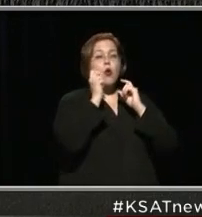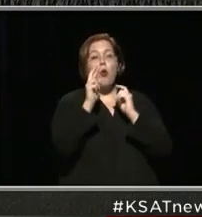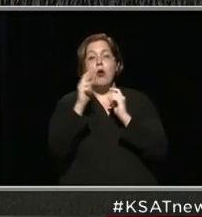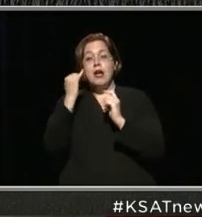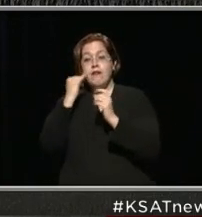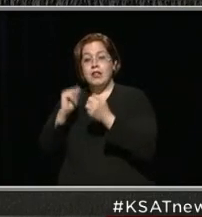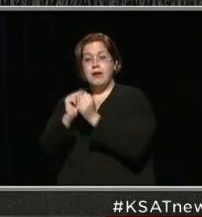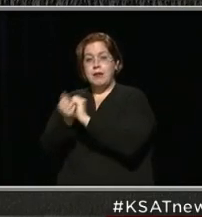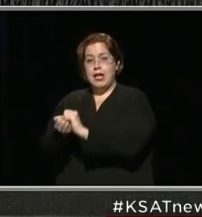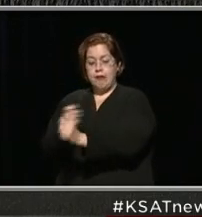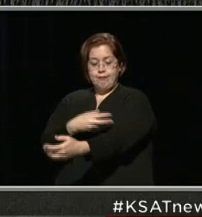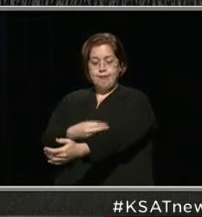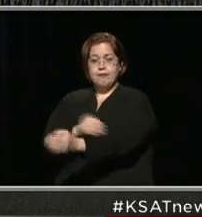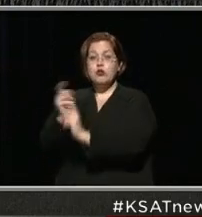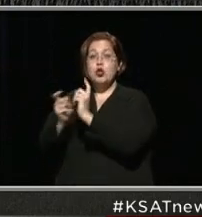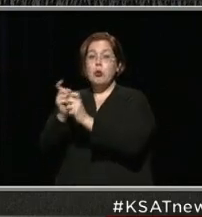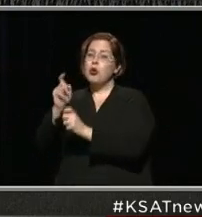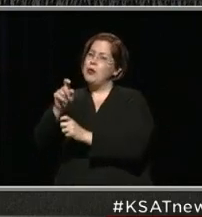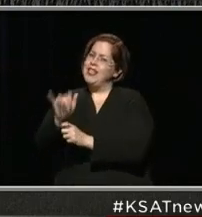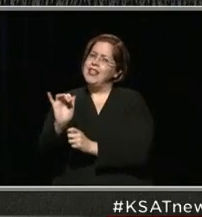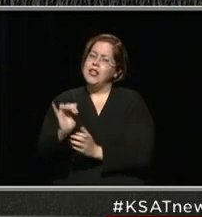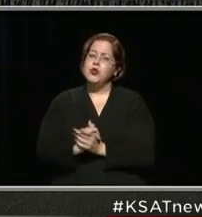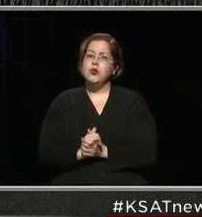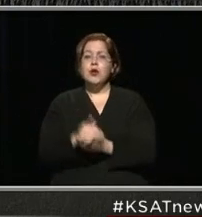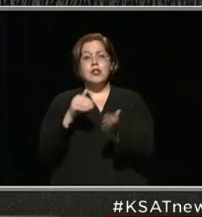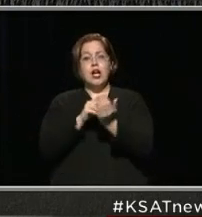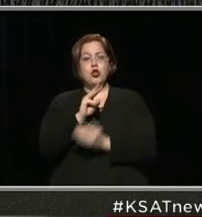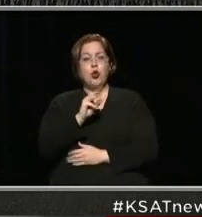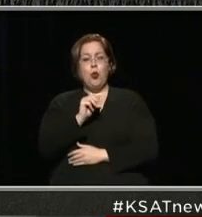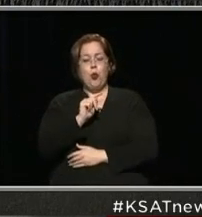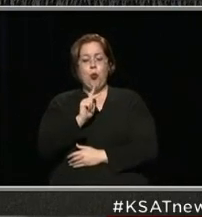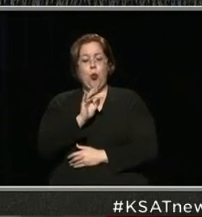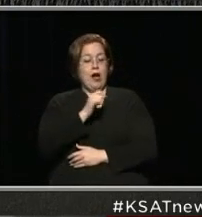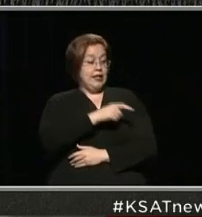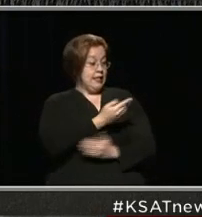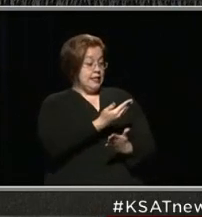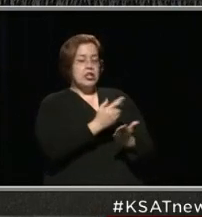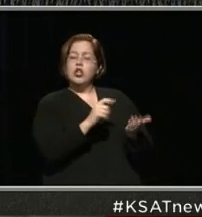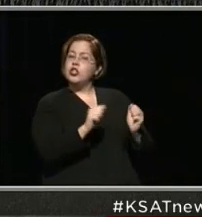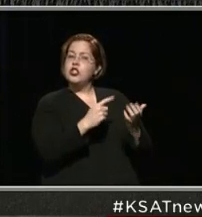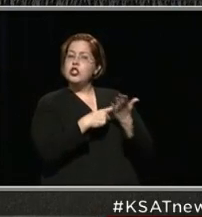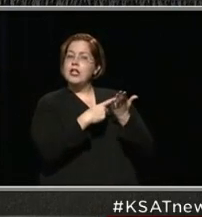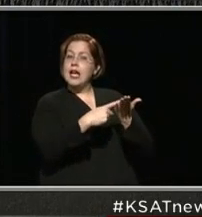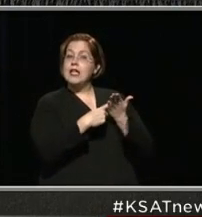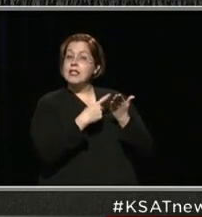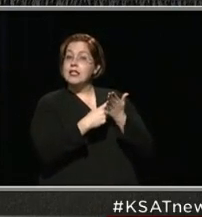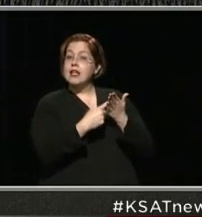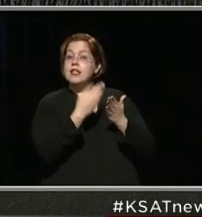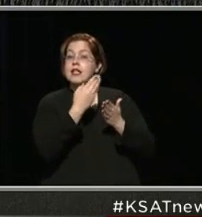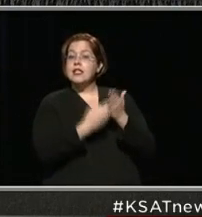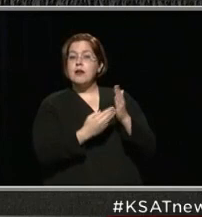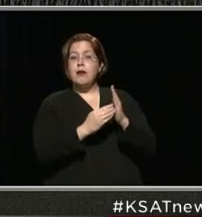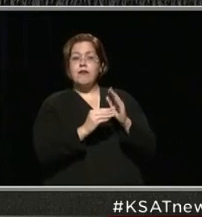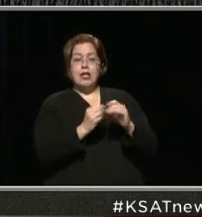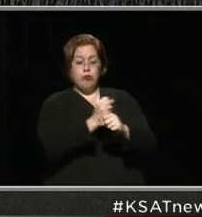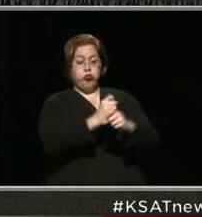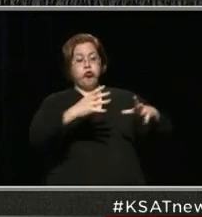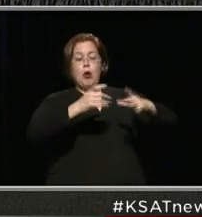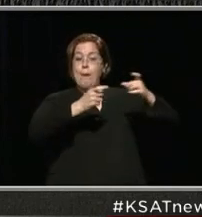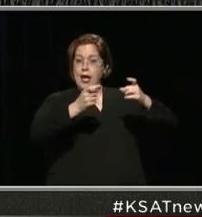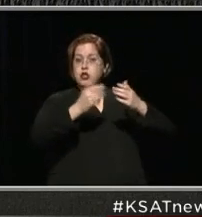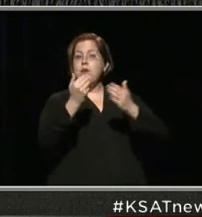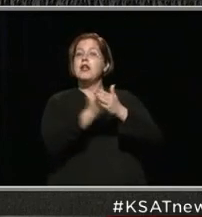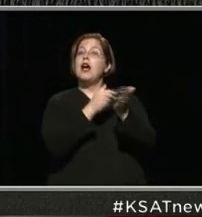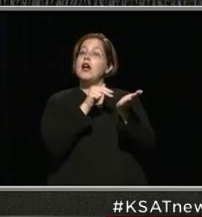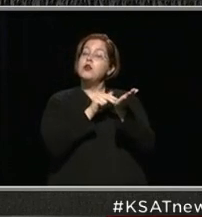can become a donor, we need you as well. Dr. Watkins is here who can talk a little bit about some of the surge management and the new nurses